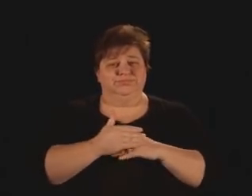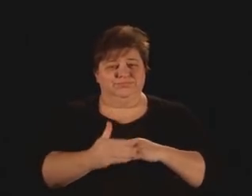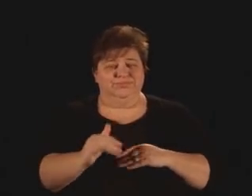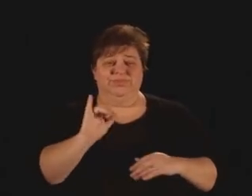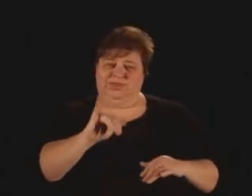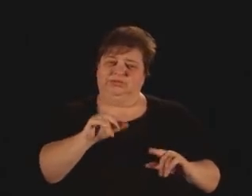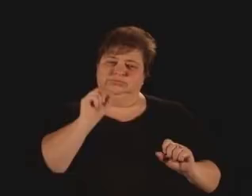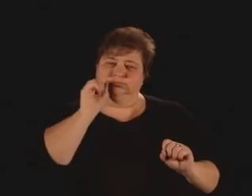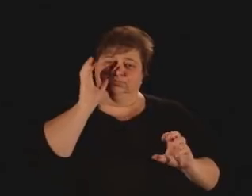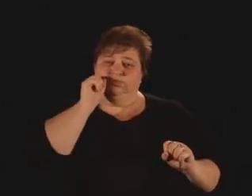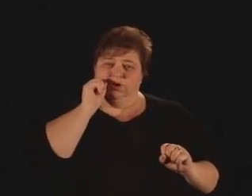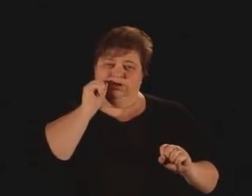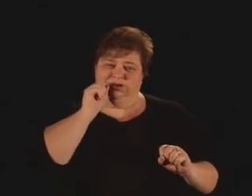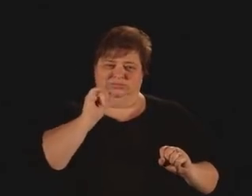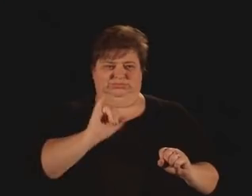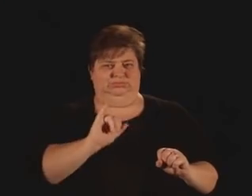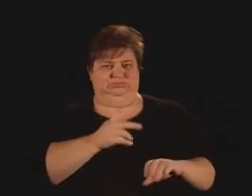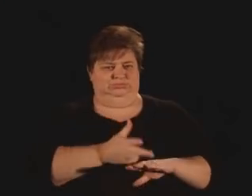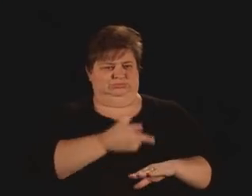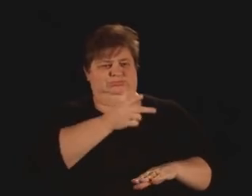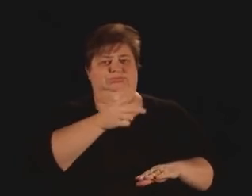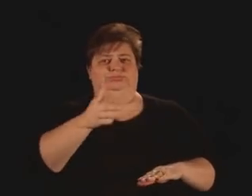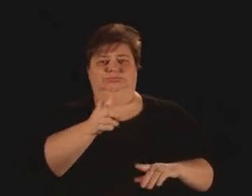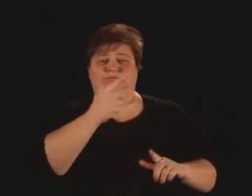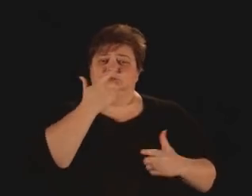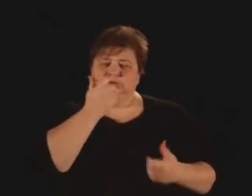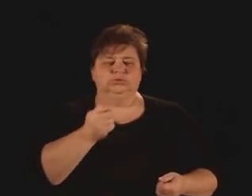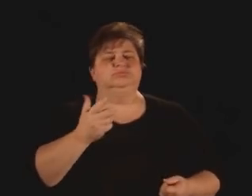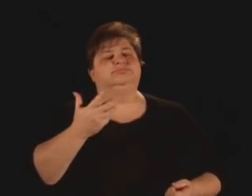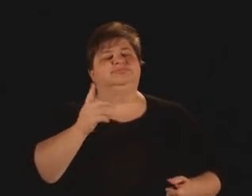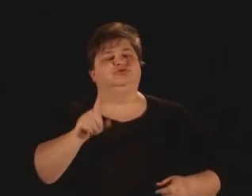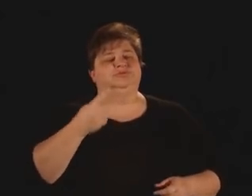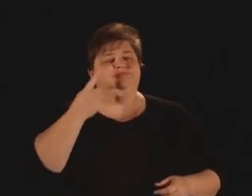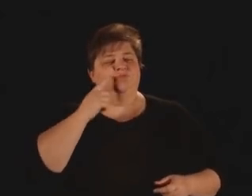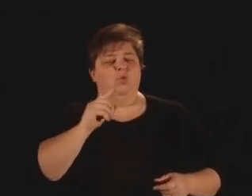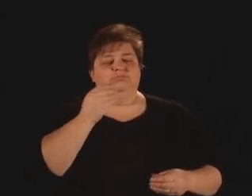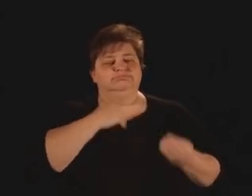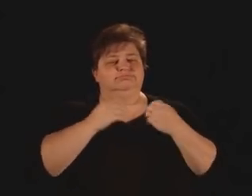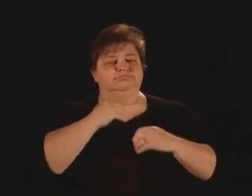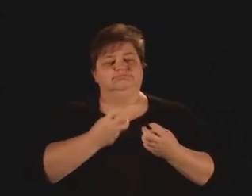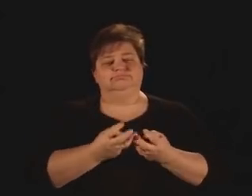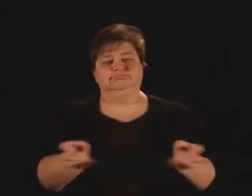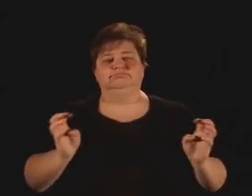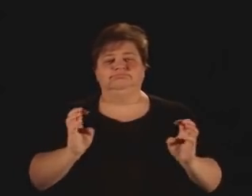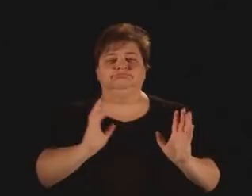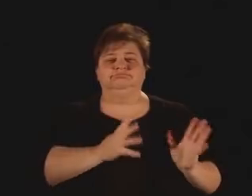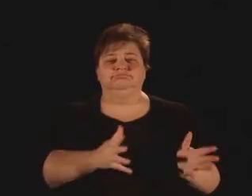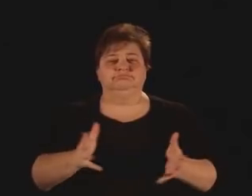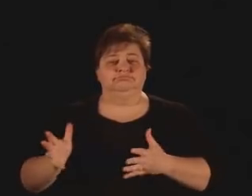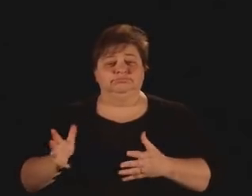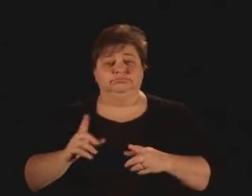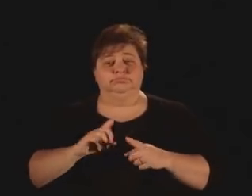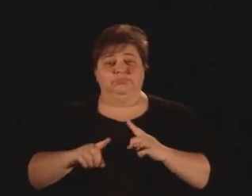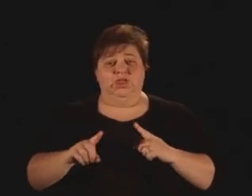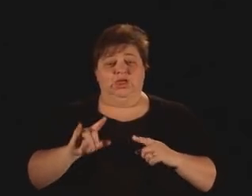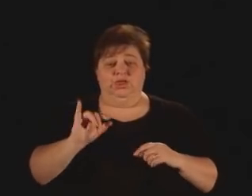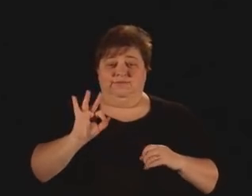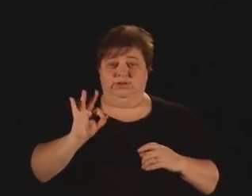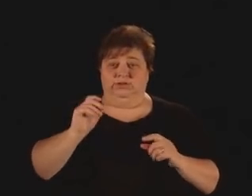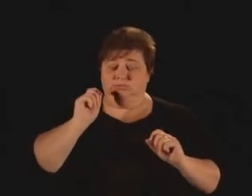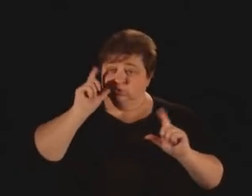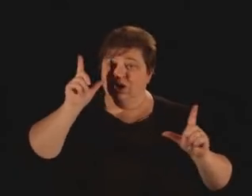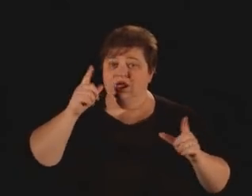make interesting dinner conversation. But that's about it. But surprises to beliefs we hold about ourselves